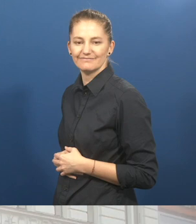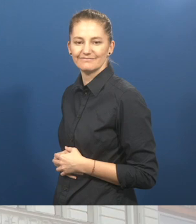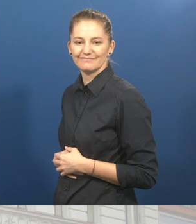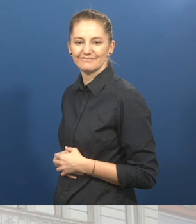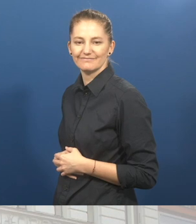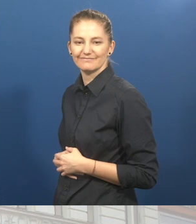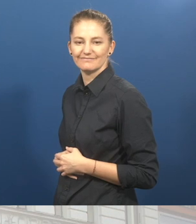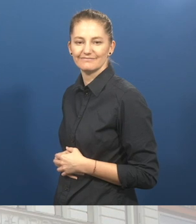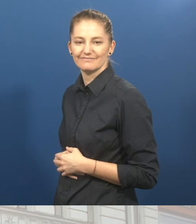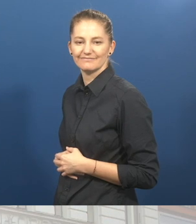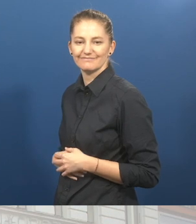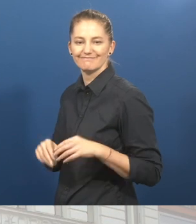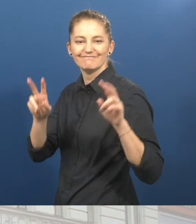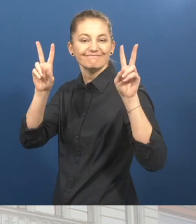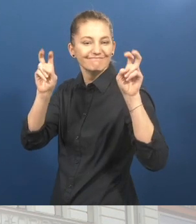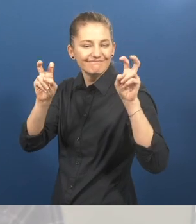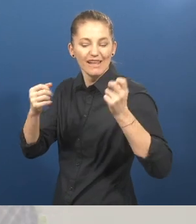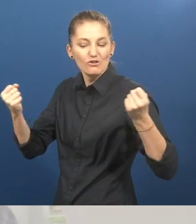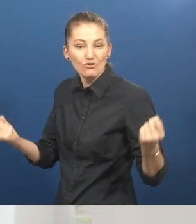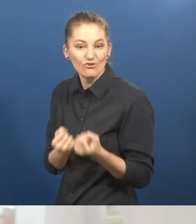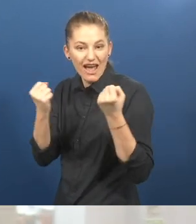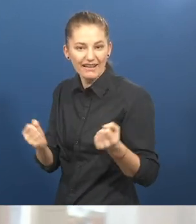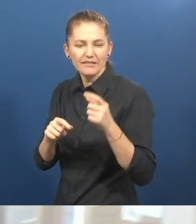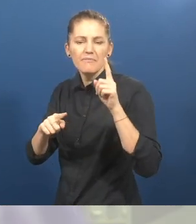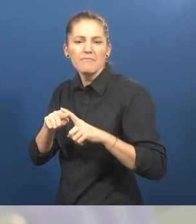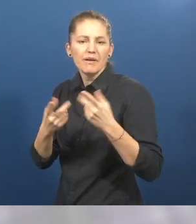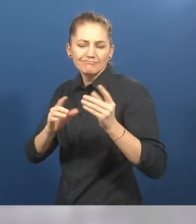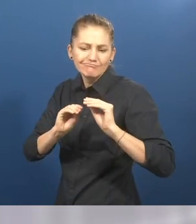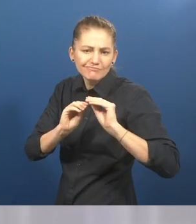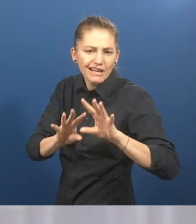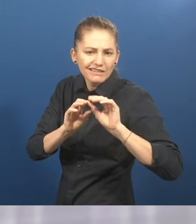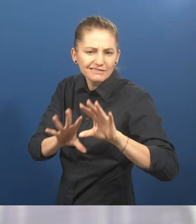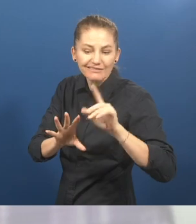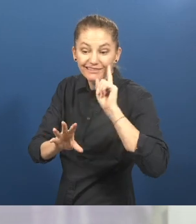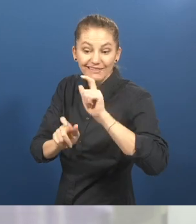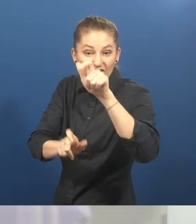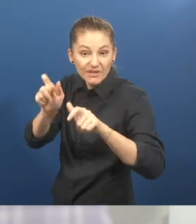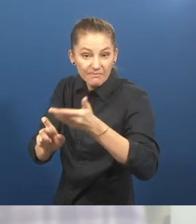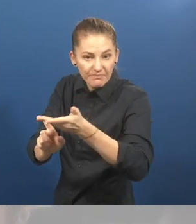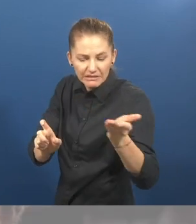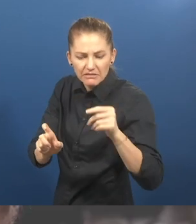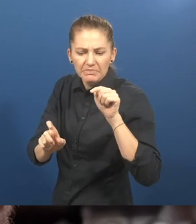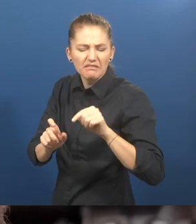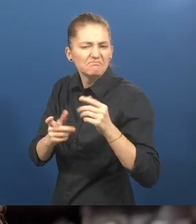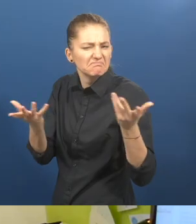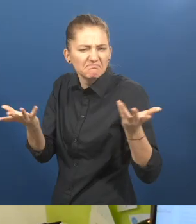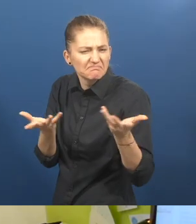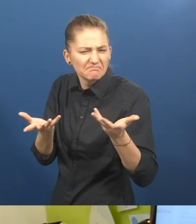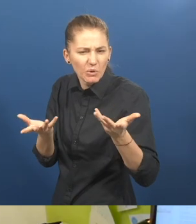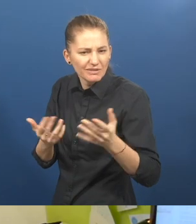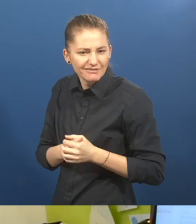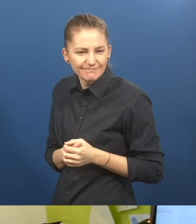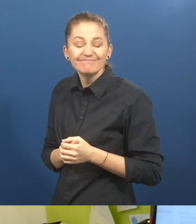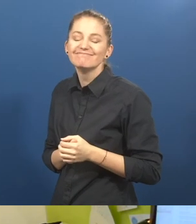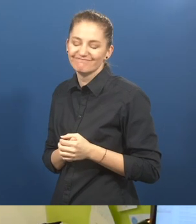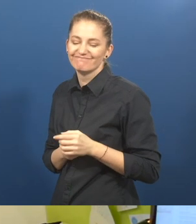What is training and counseling for deaf people about? First interview, Karin Simonic, owner Marien Apotheke. It's a